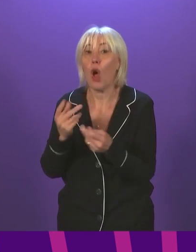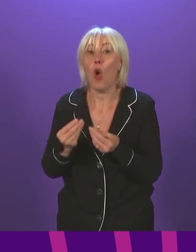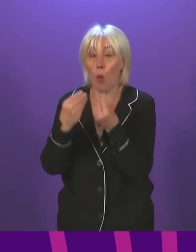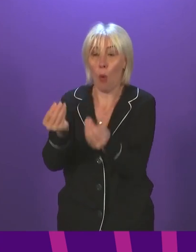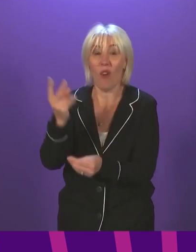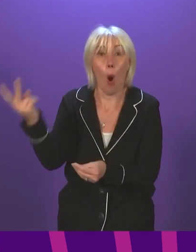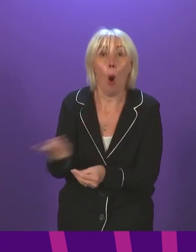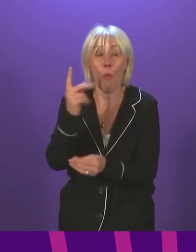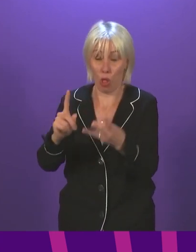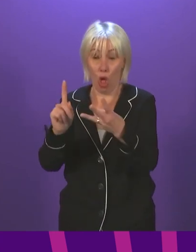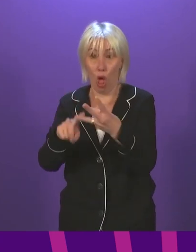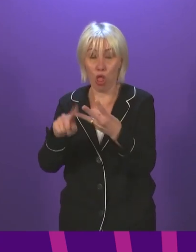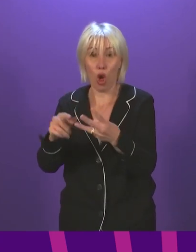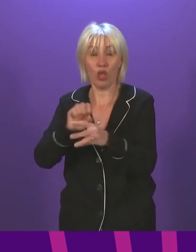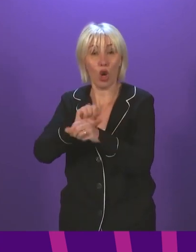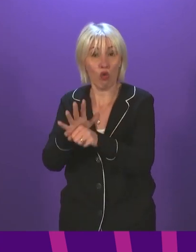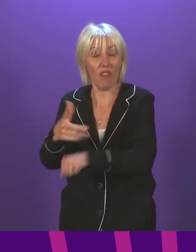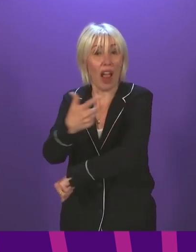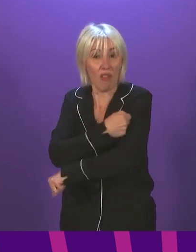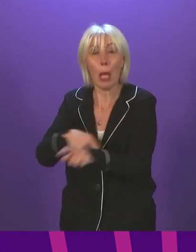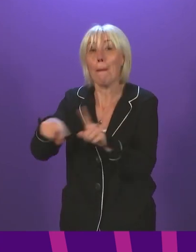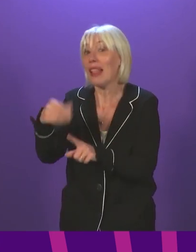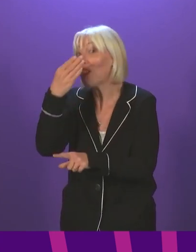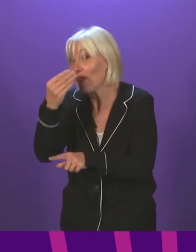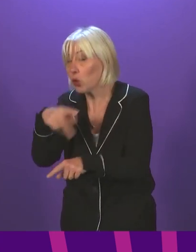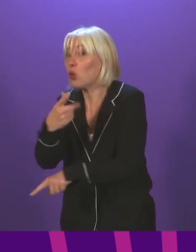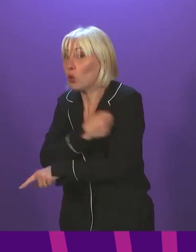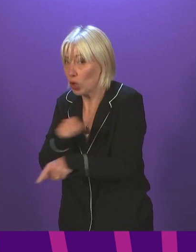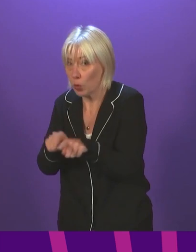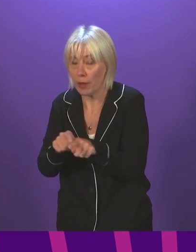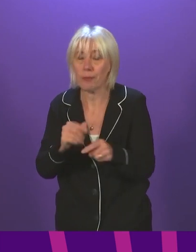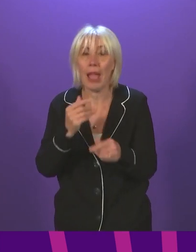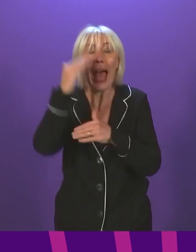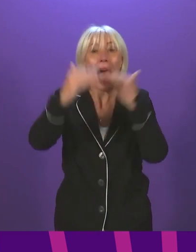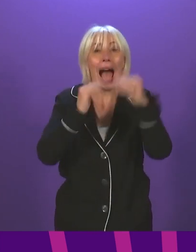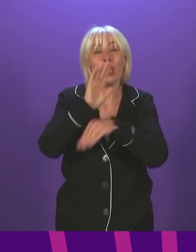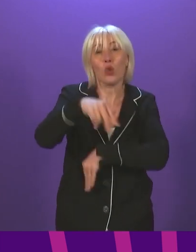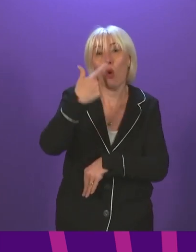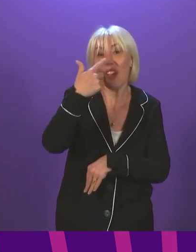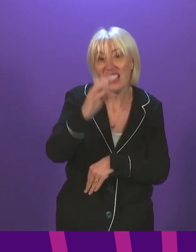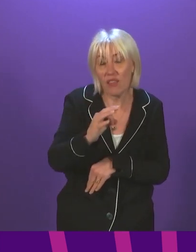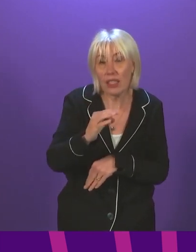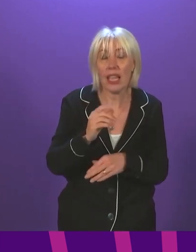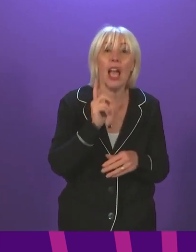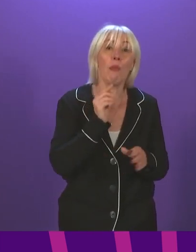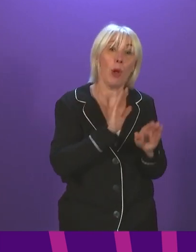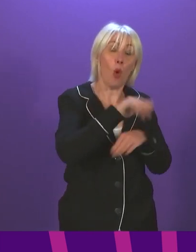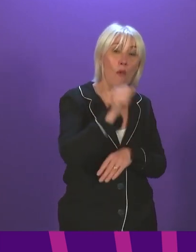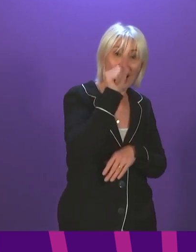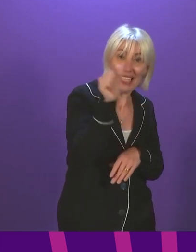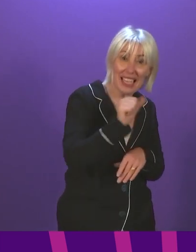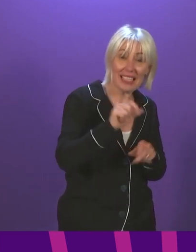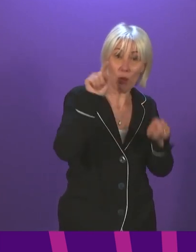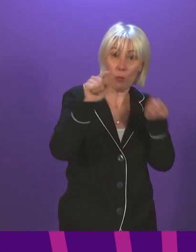and Covid booster vaccines. Adults aged 70 or over and everyone aged over 16 on the highest